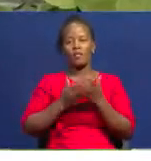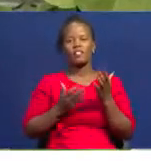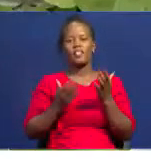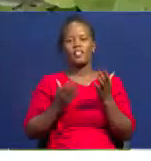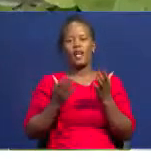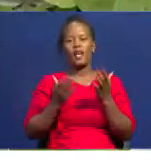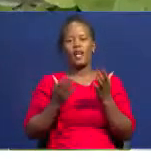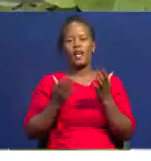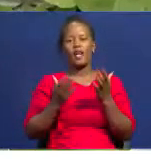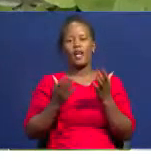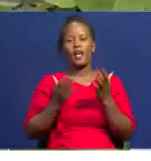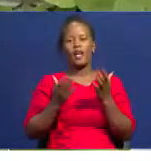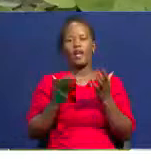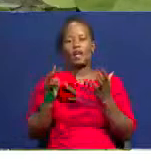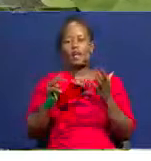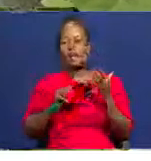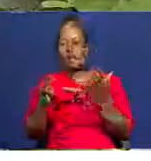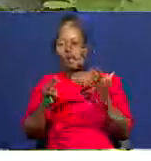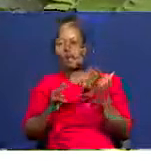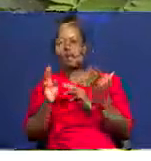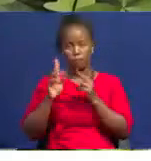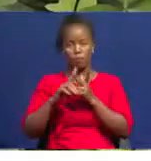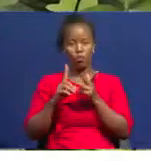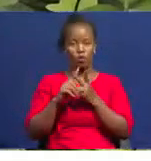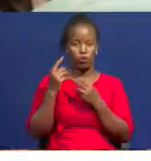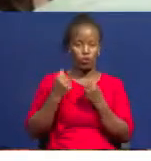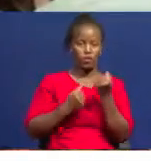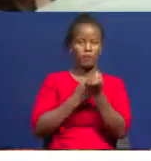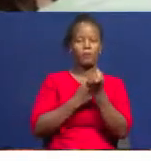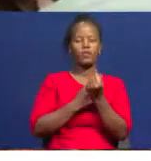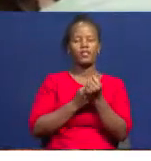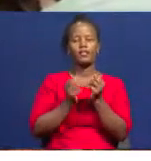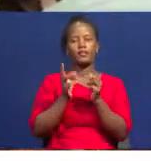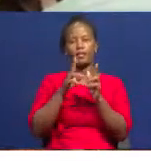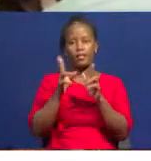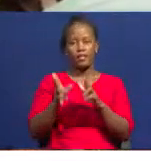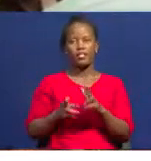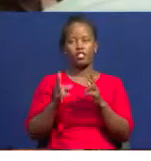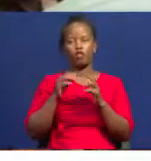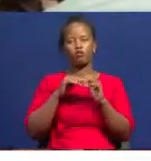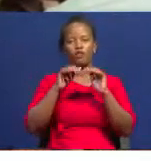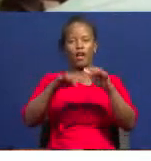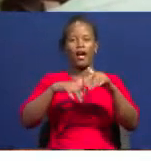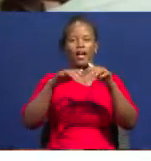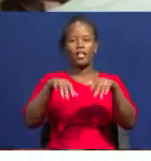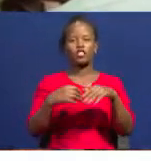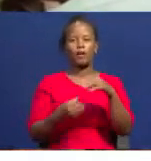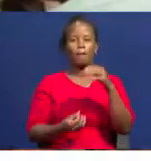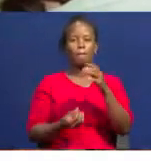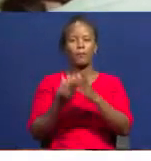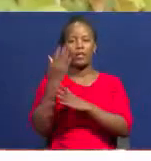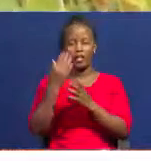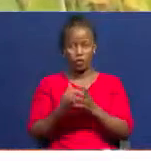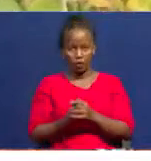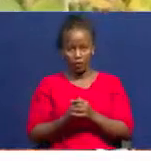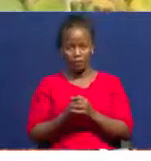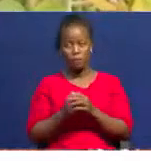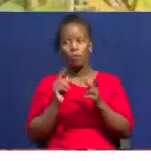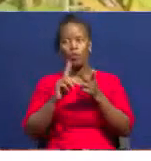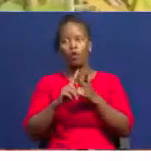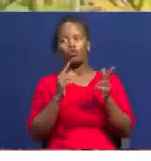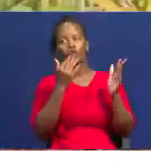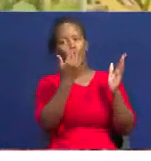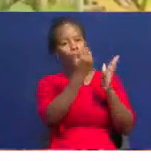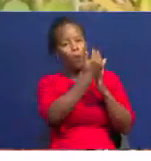finances, critical, and often uncertain nature of agriculture production. The joint initiative will also provide